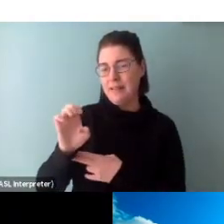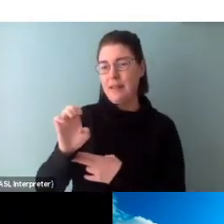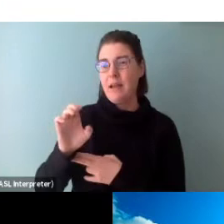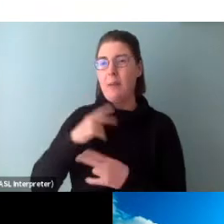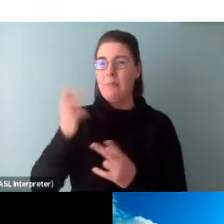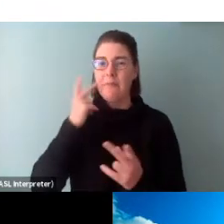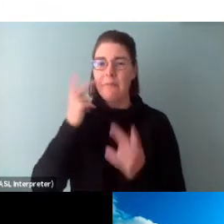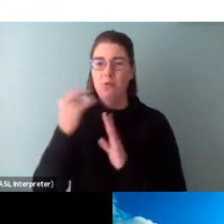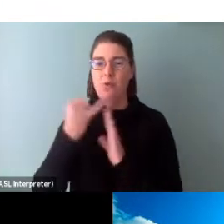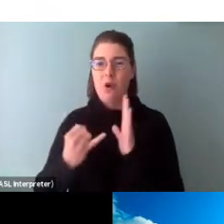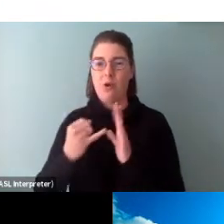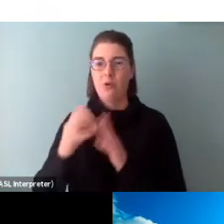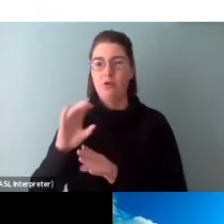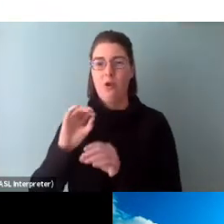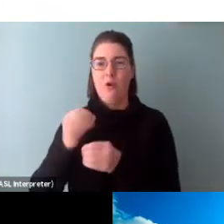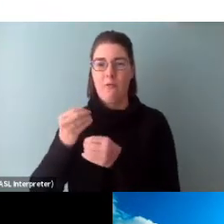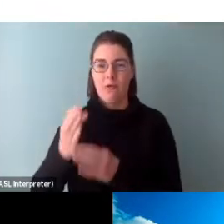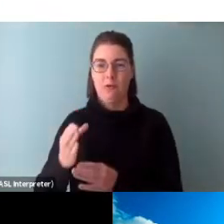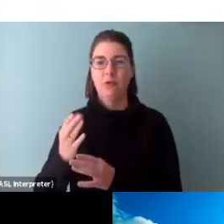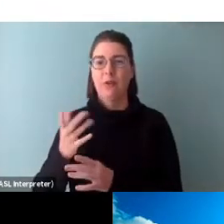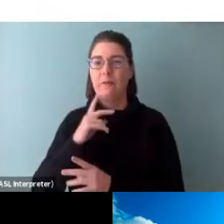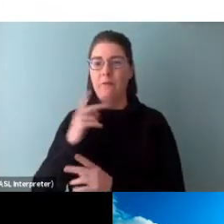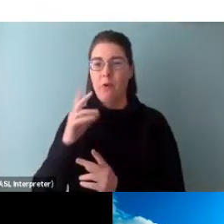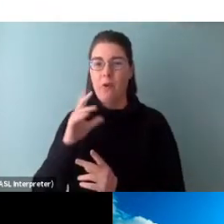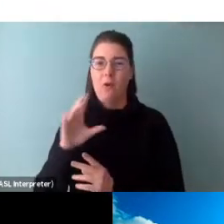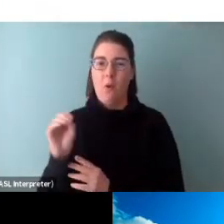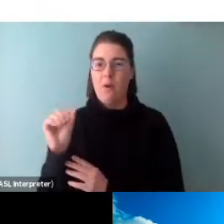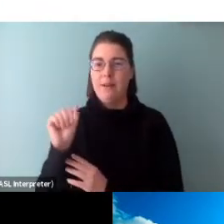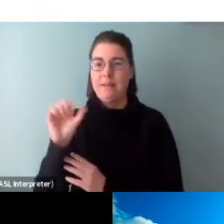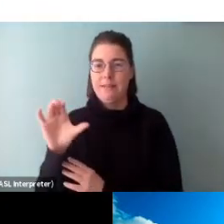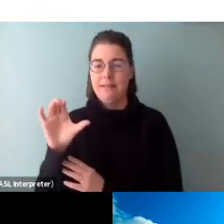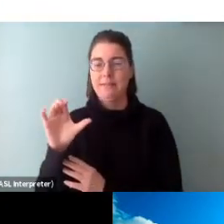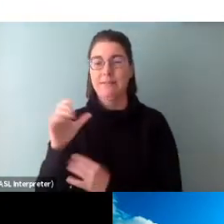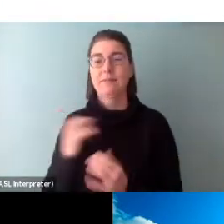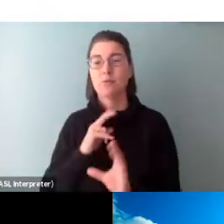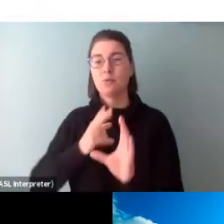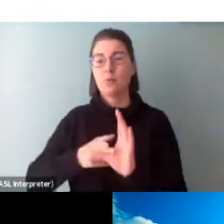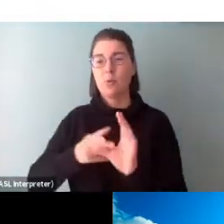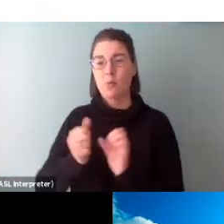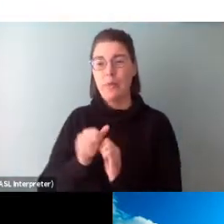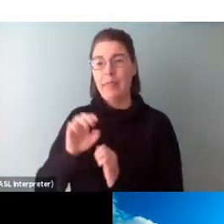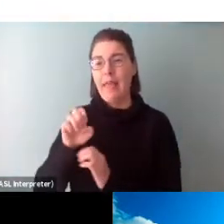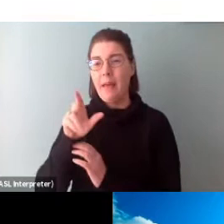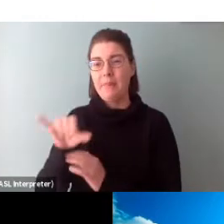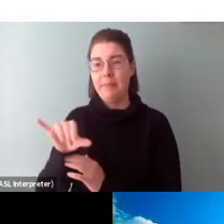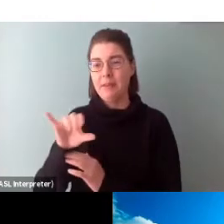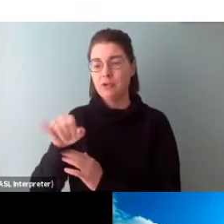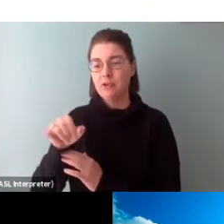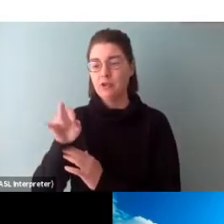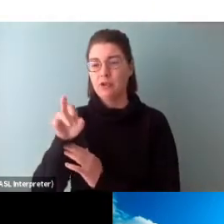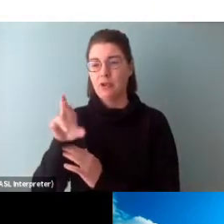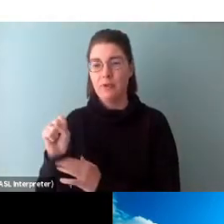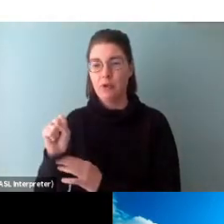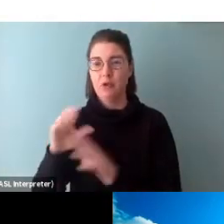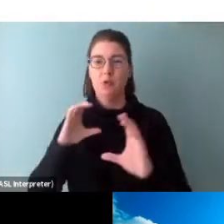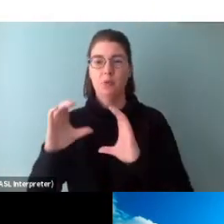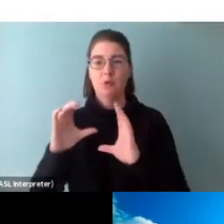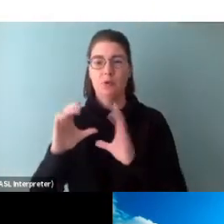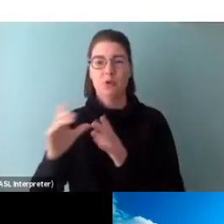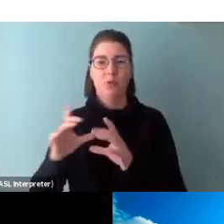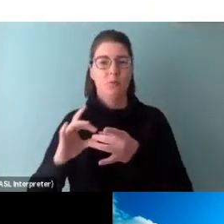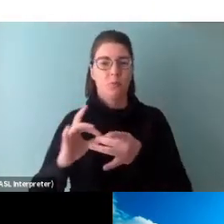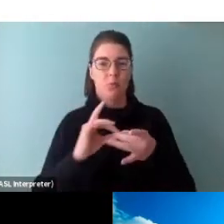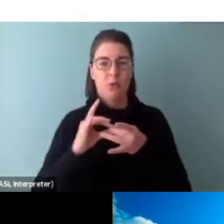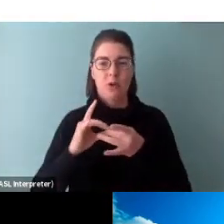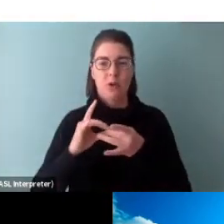at the Ontario Arts Council. We're also joined by Emily Jeffers, Communications Coordinator, who will be collecting questions